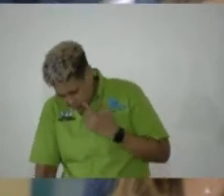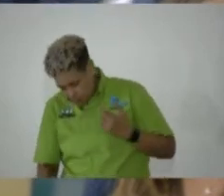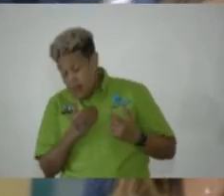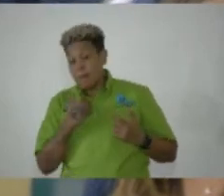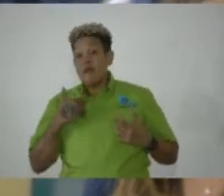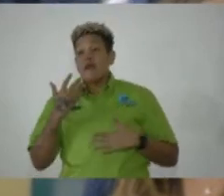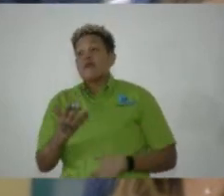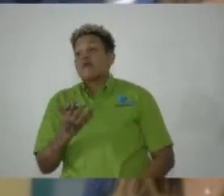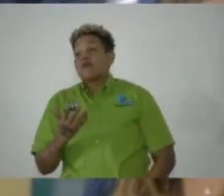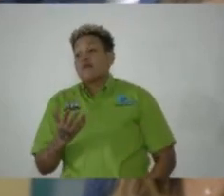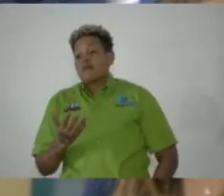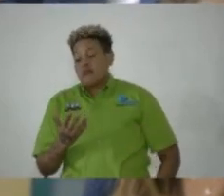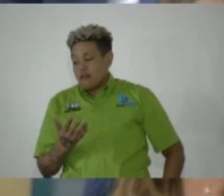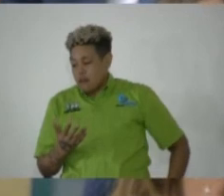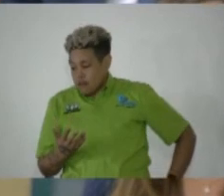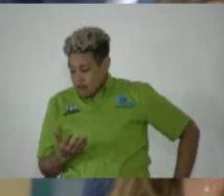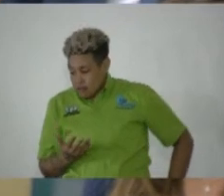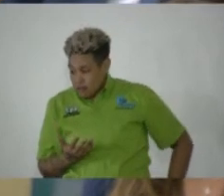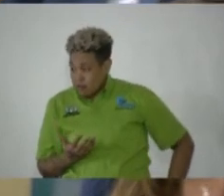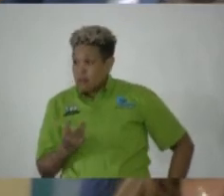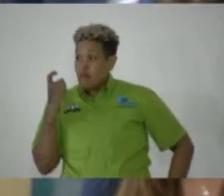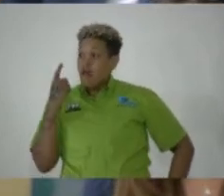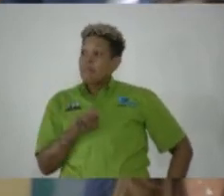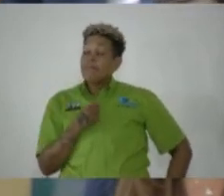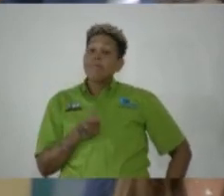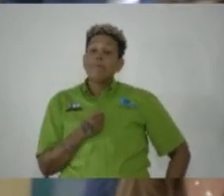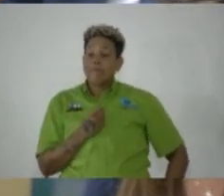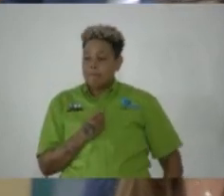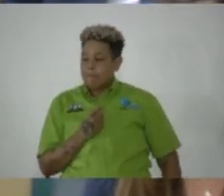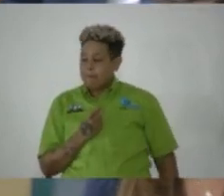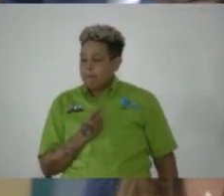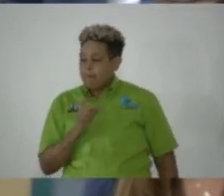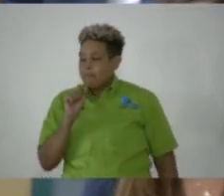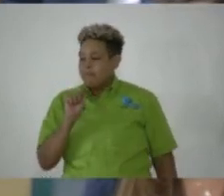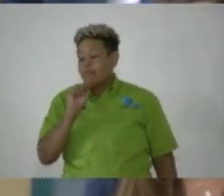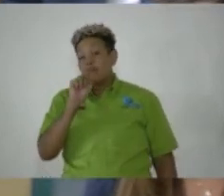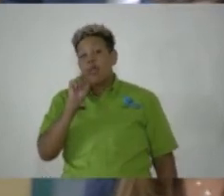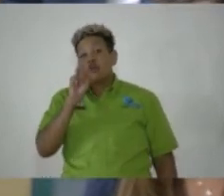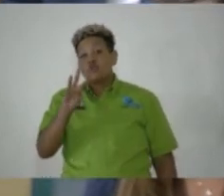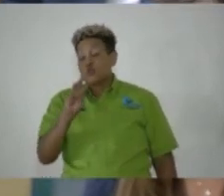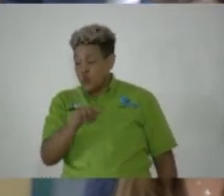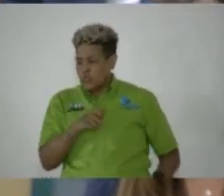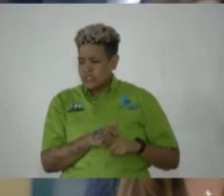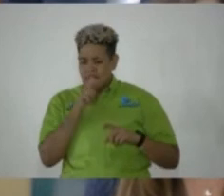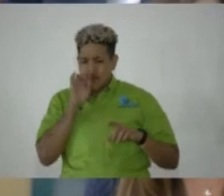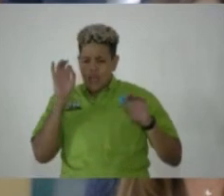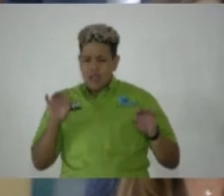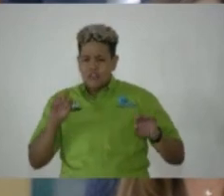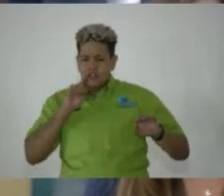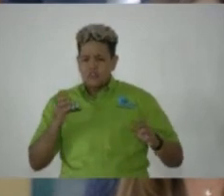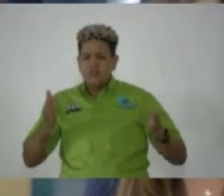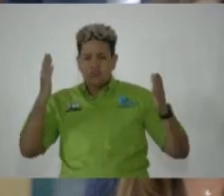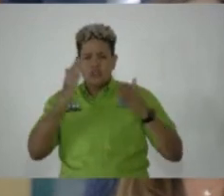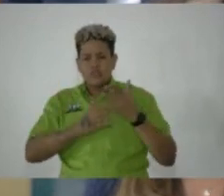from St. Andrew actually raised some